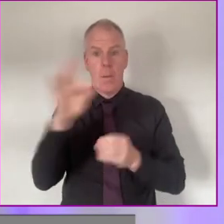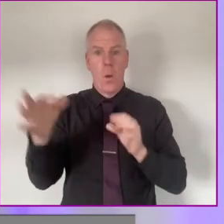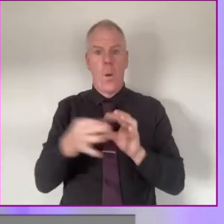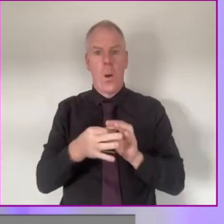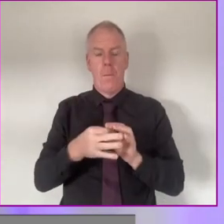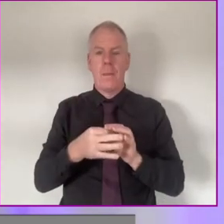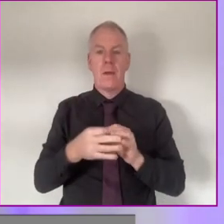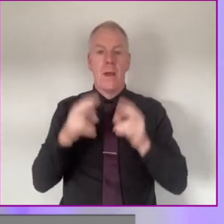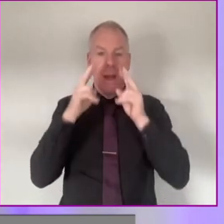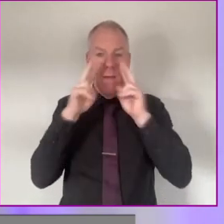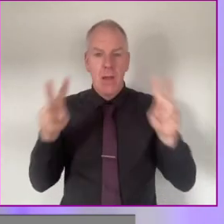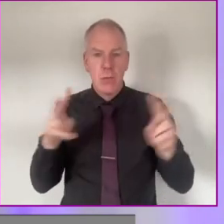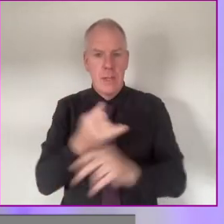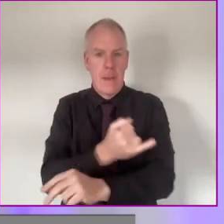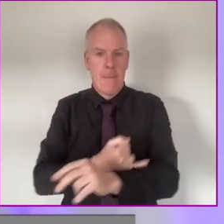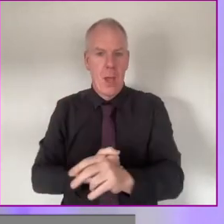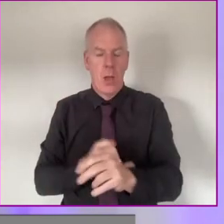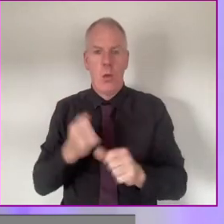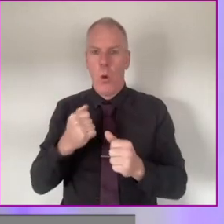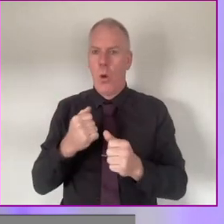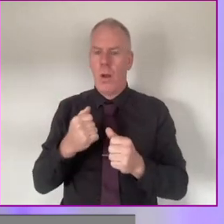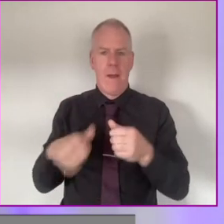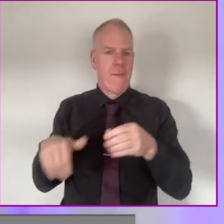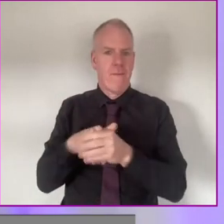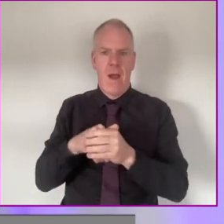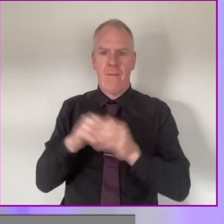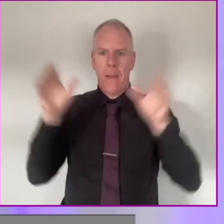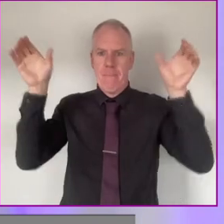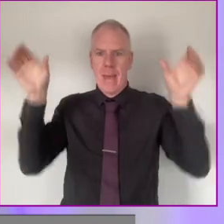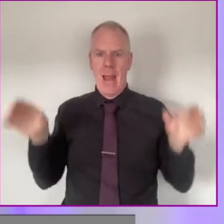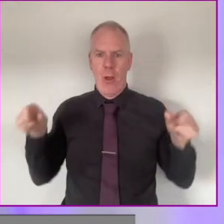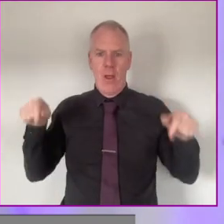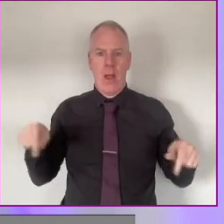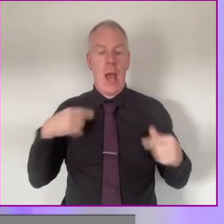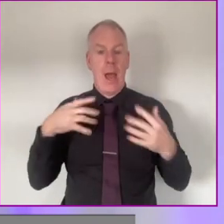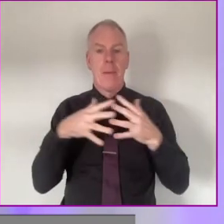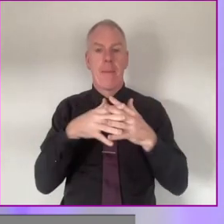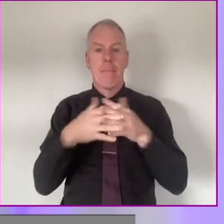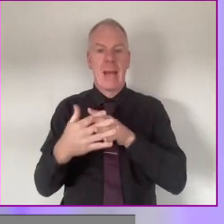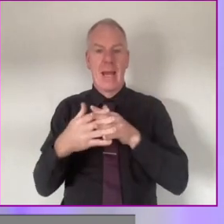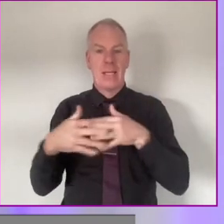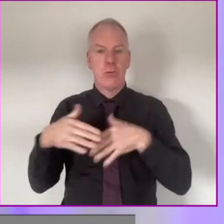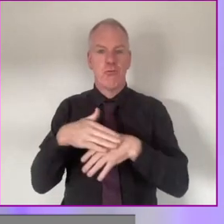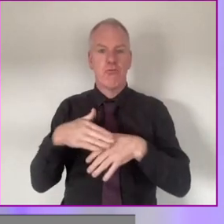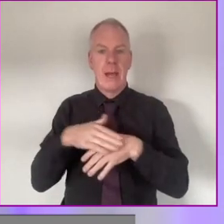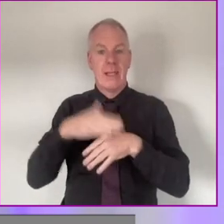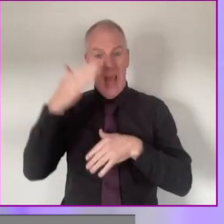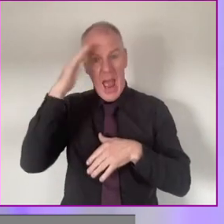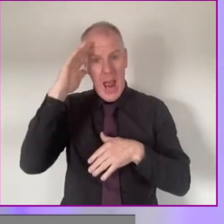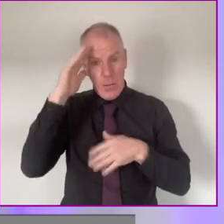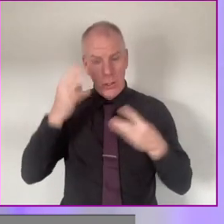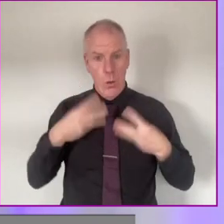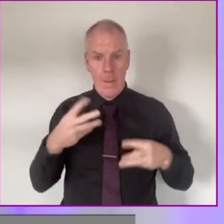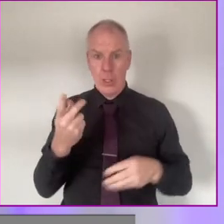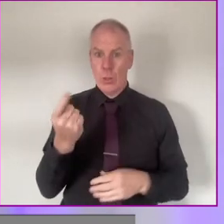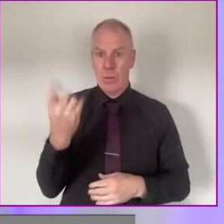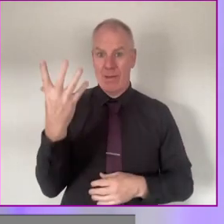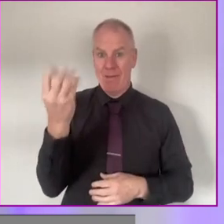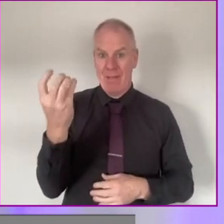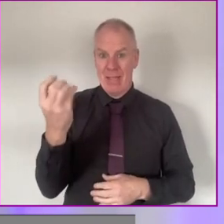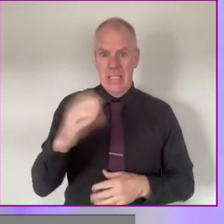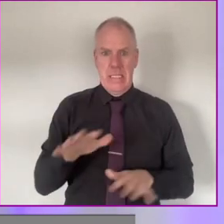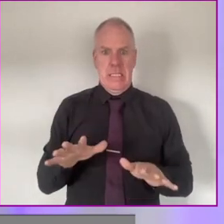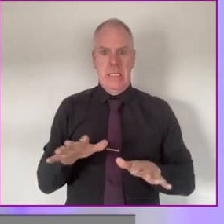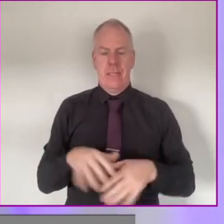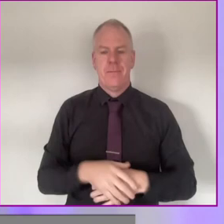who's at home or who's visually impaired or who's stuck behind one of the many pillars in this room, I'm a mixed-race Irish woman, rapidly approaching 50,